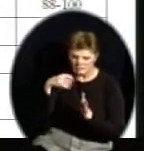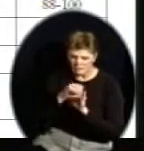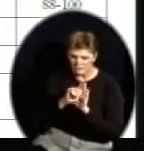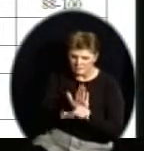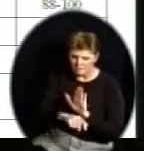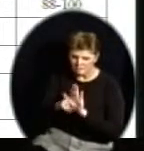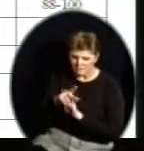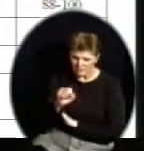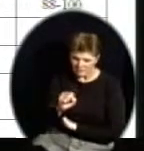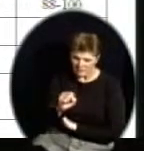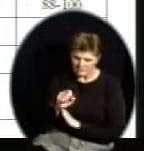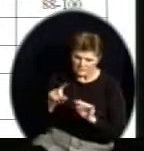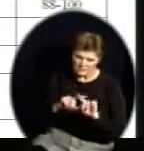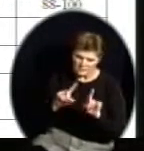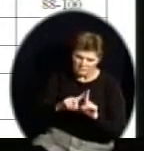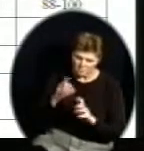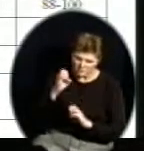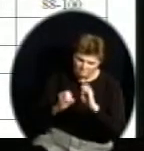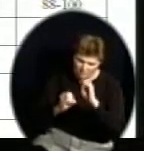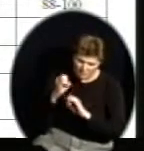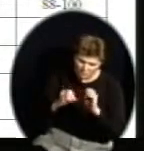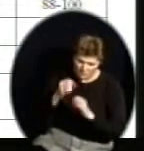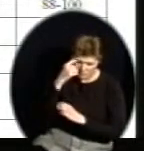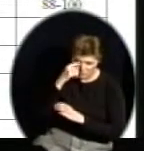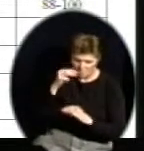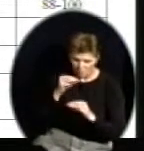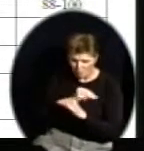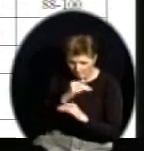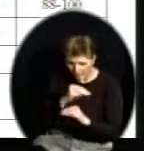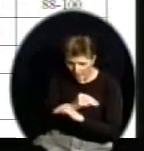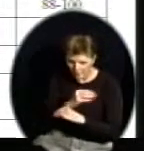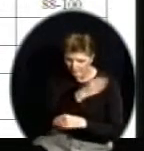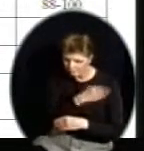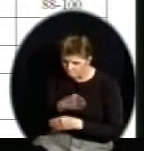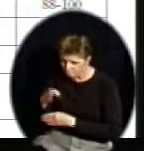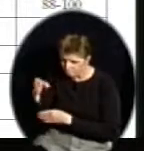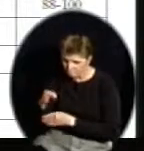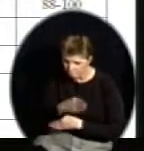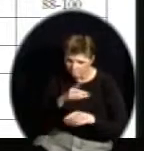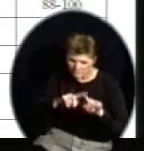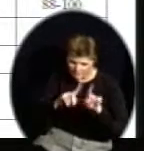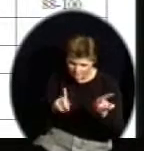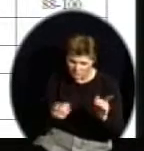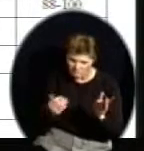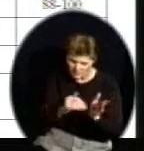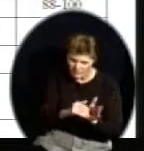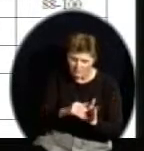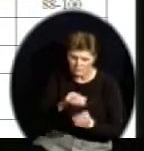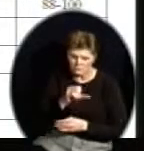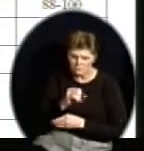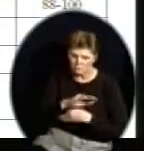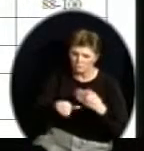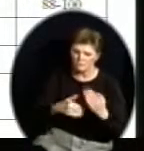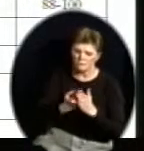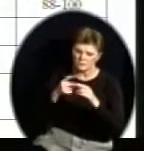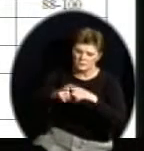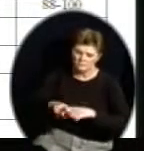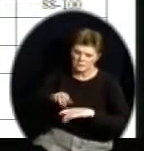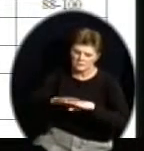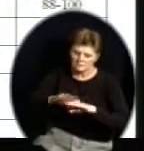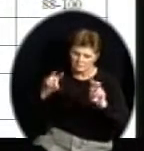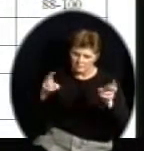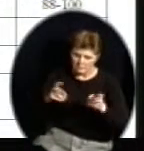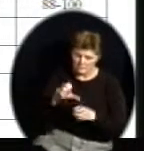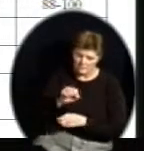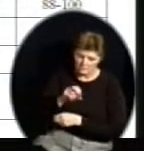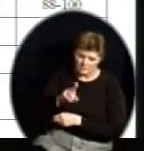There are different assessments for math and each of those areas as well. So having a good understanding and a foundation for the scoring bands becomes a